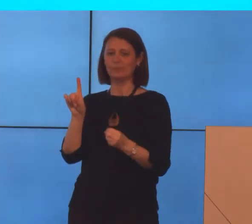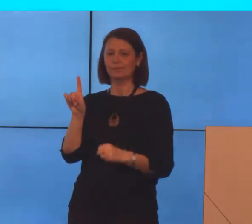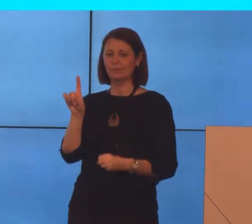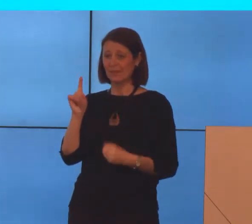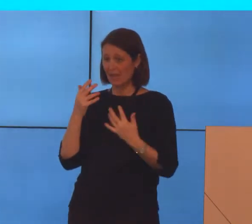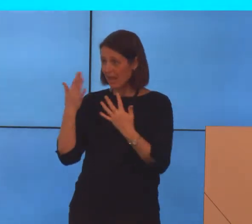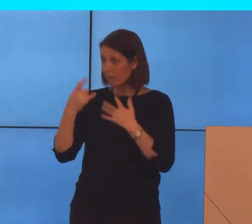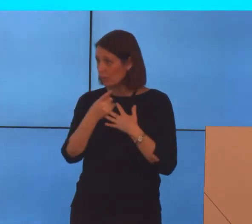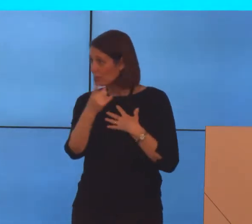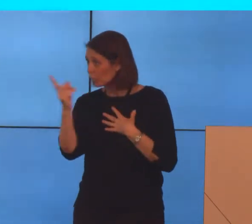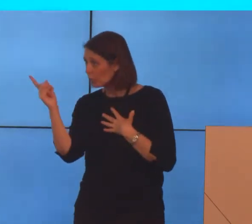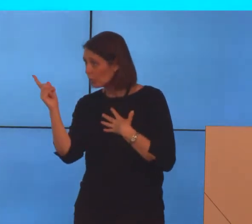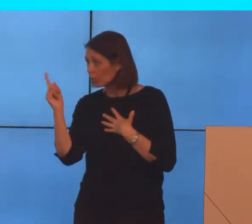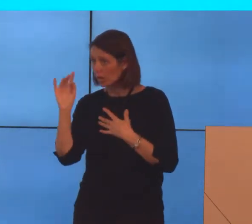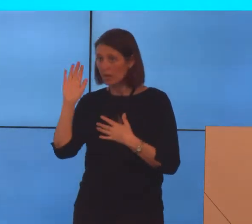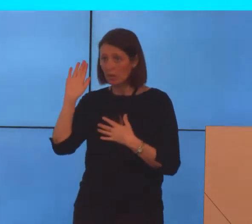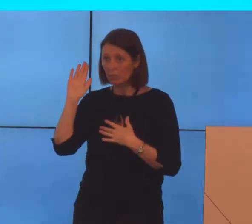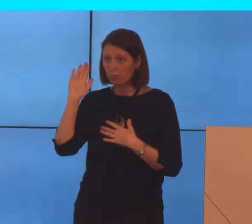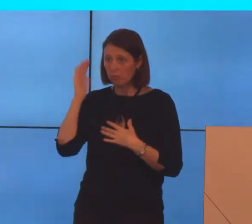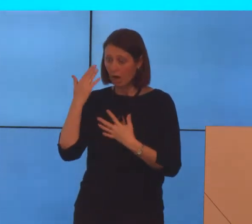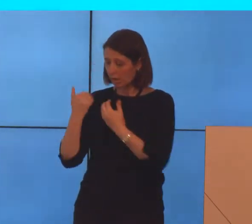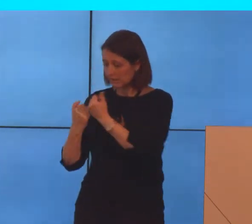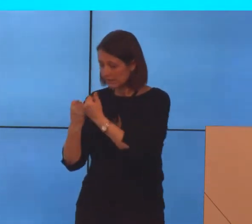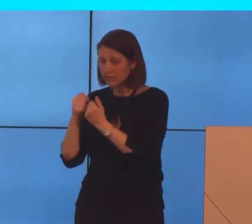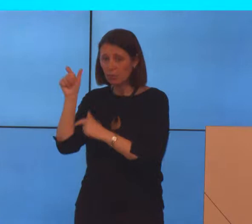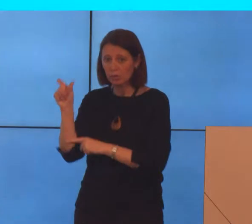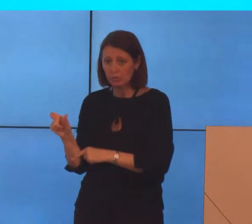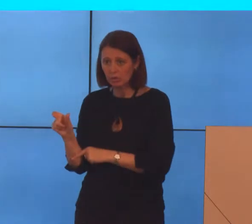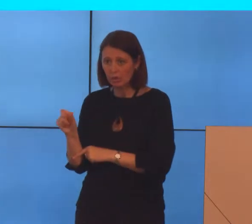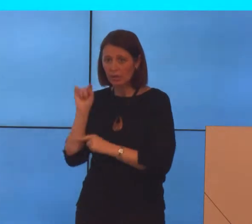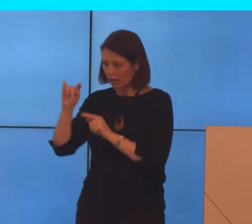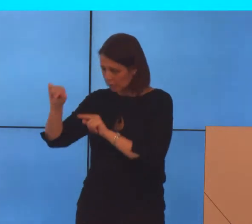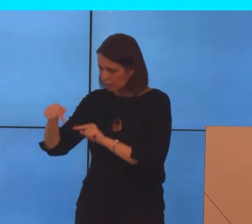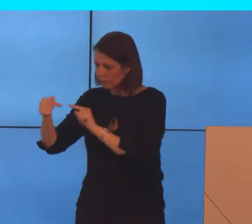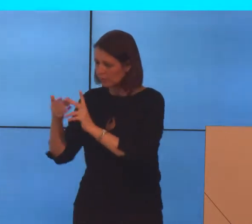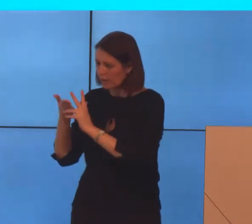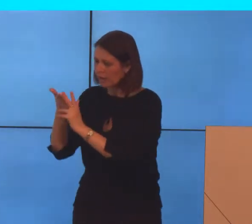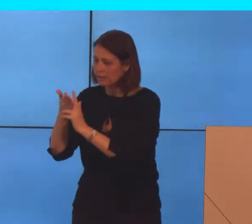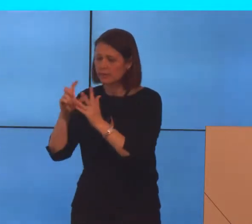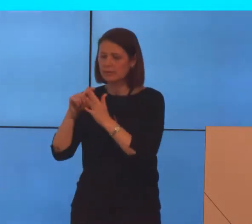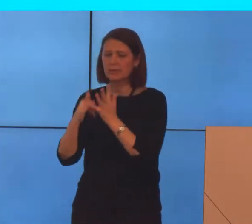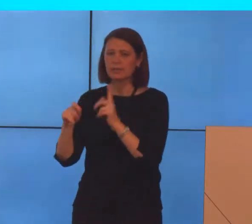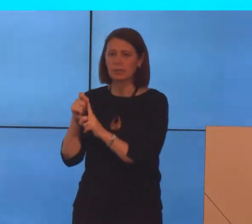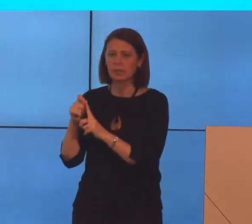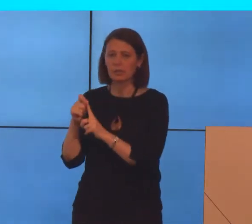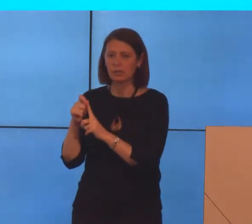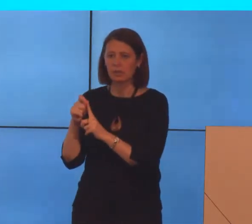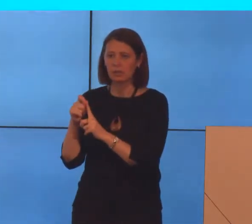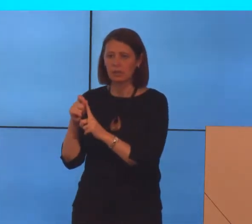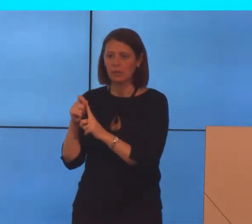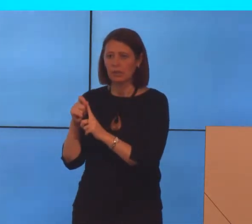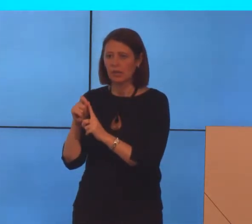How many of you have assisted someone who's had challenges accessing the DSP, even though